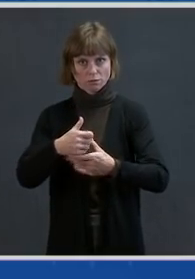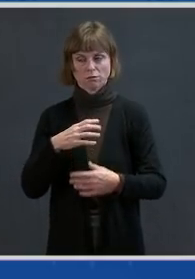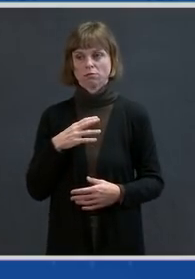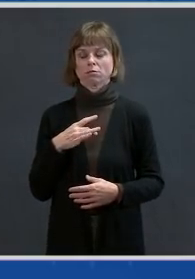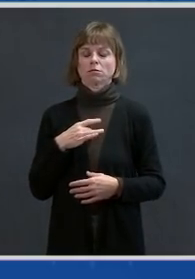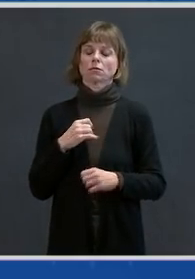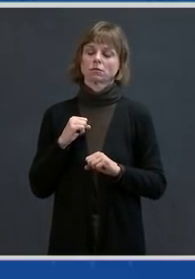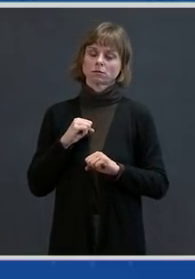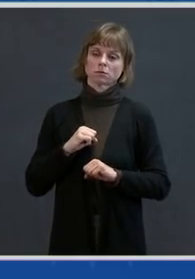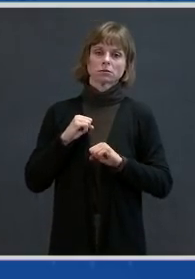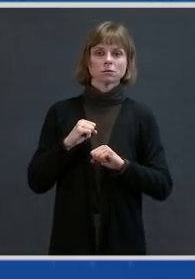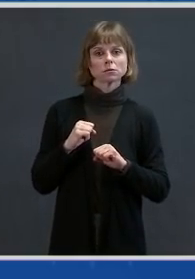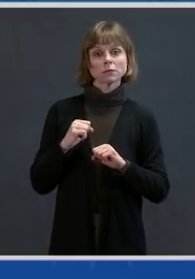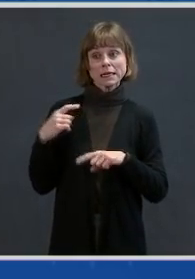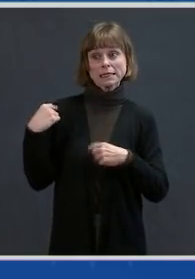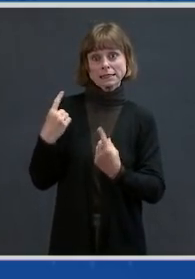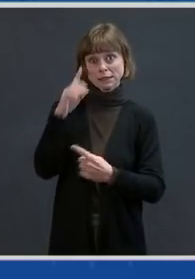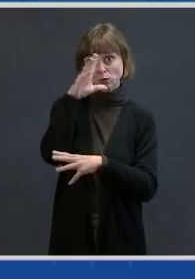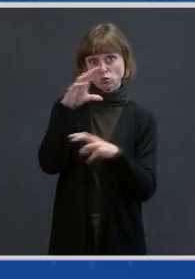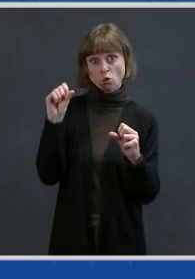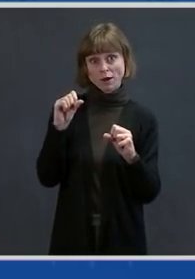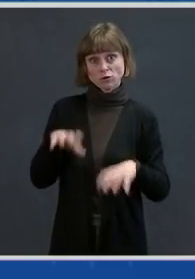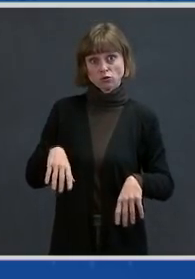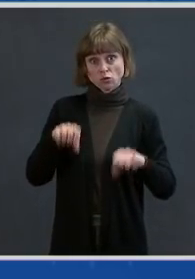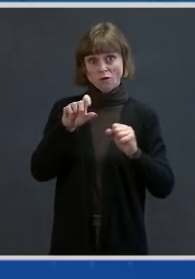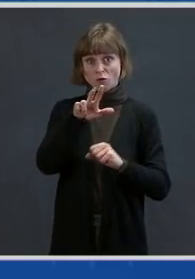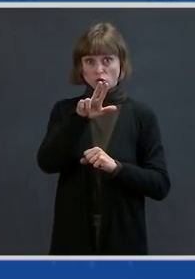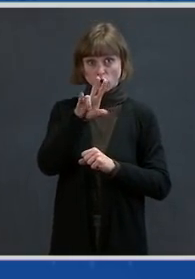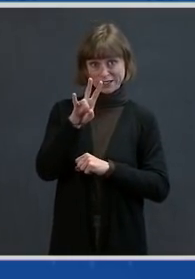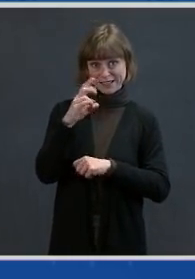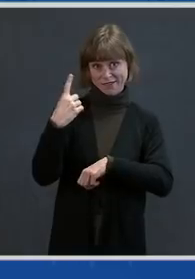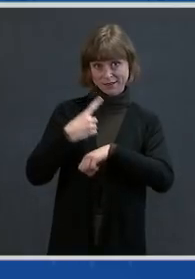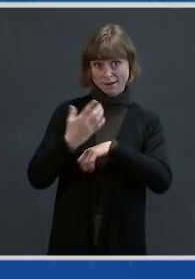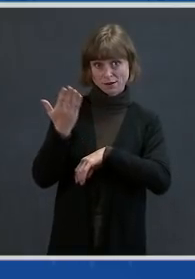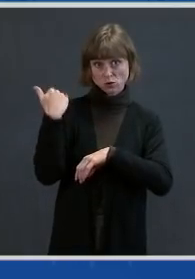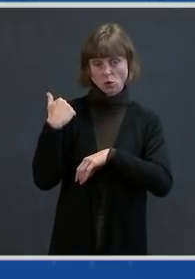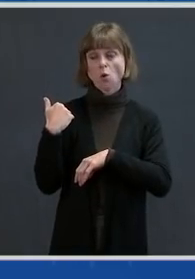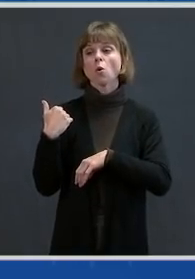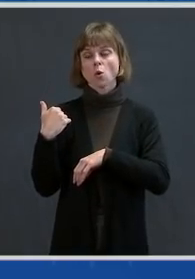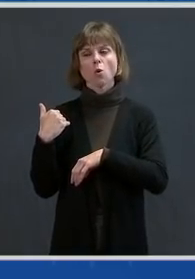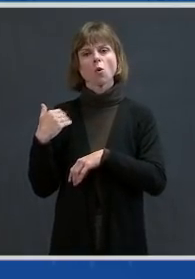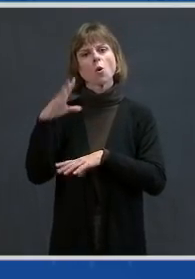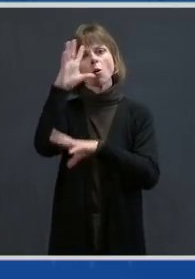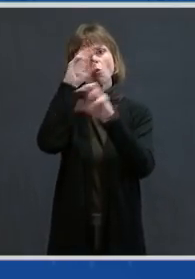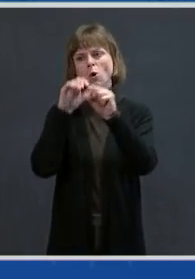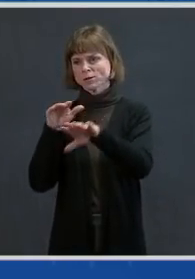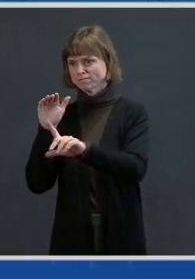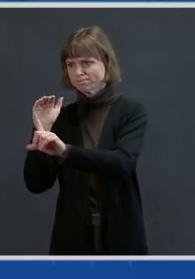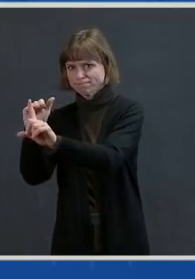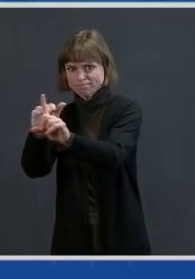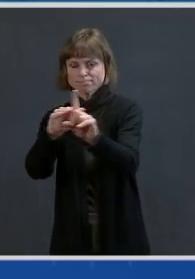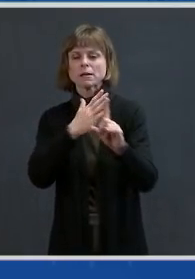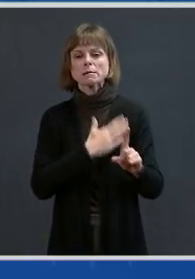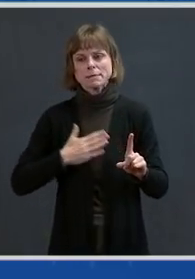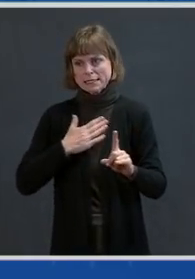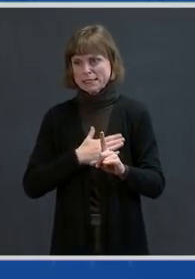first day on the job 37 days ago, he's called us to come together and defeat this as a nation.